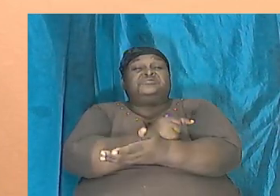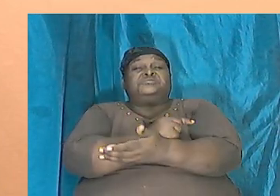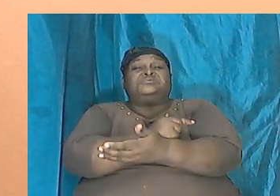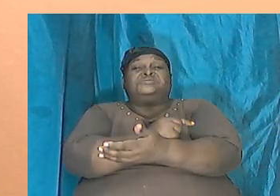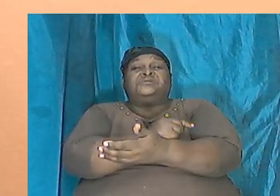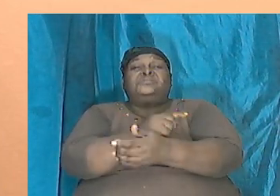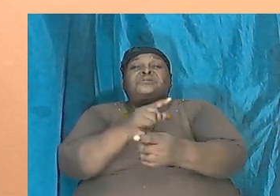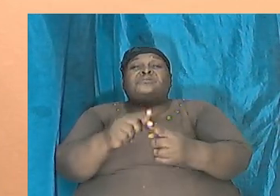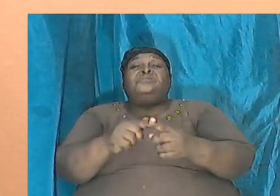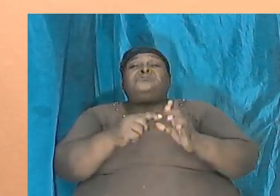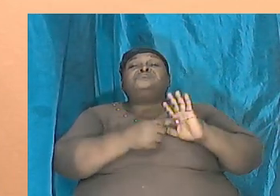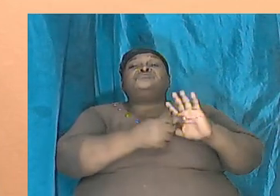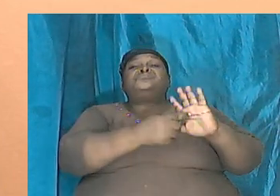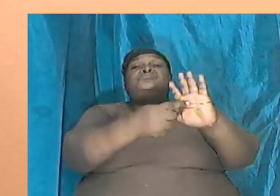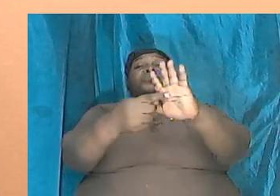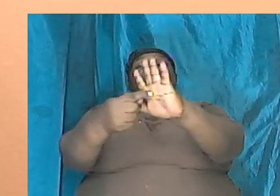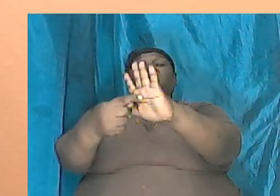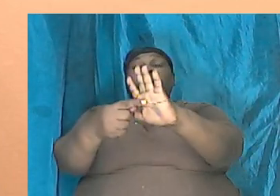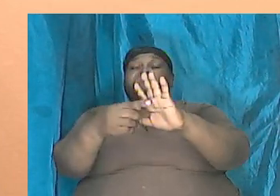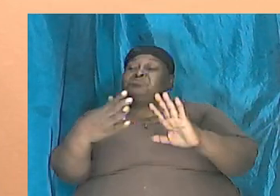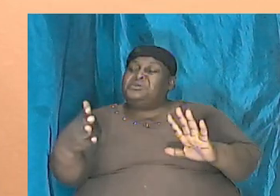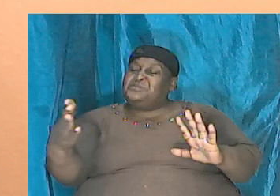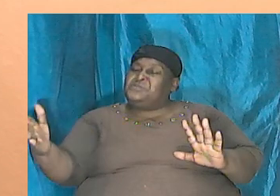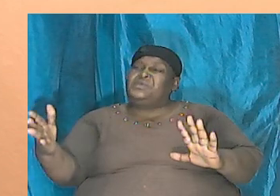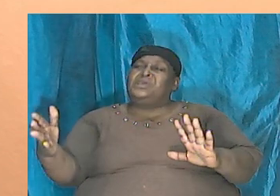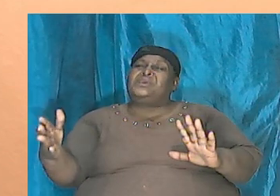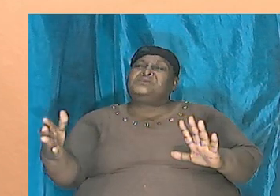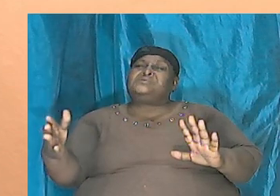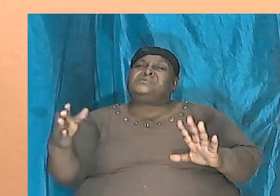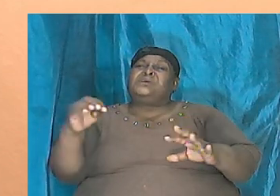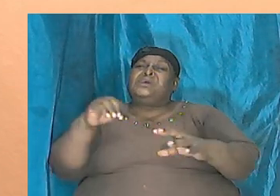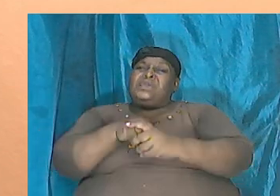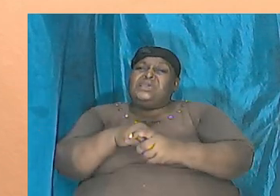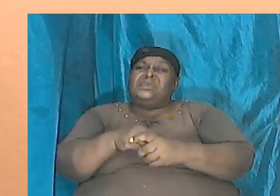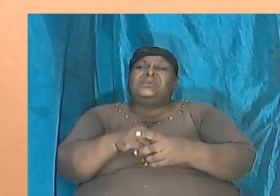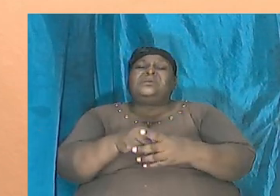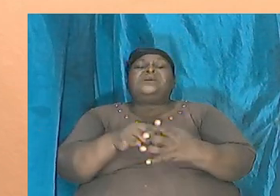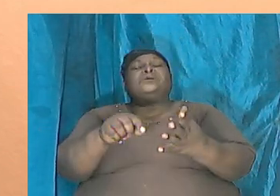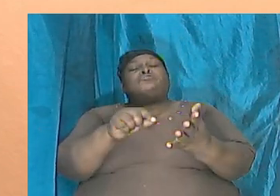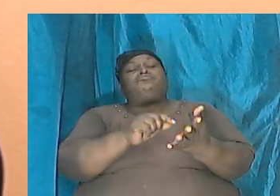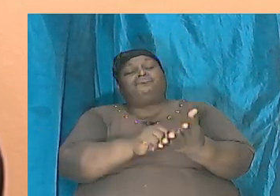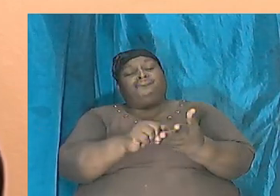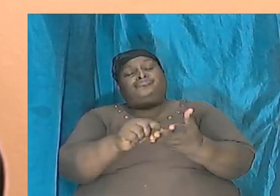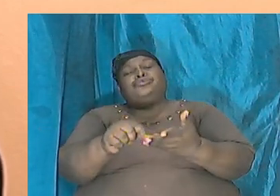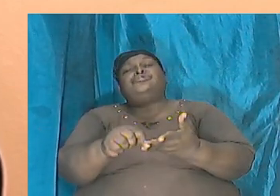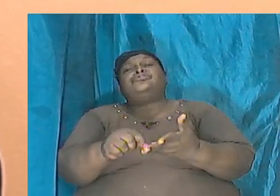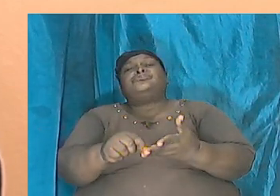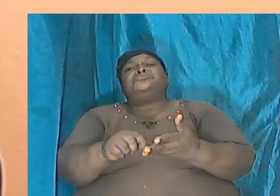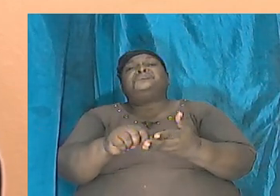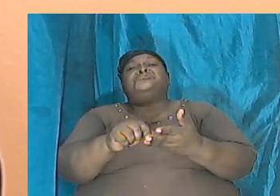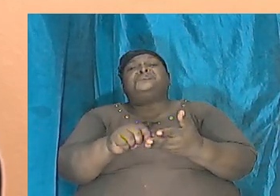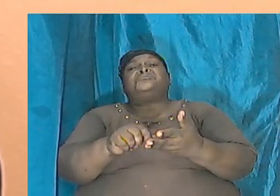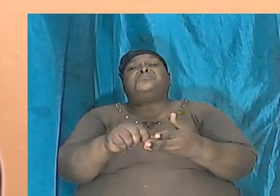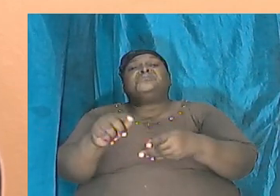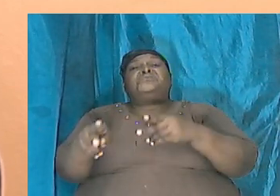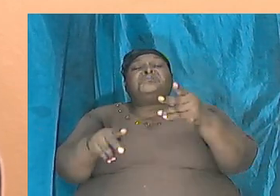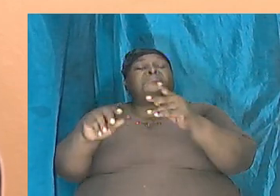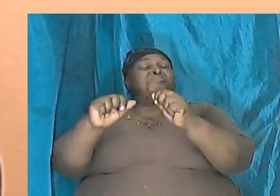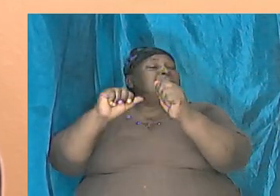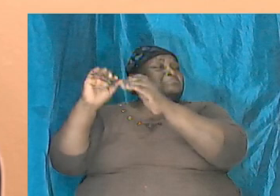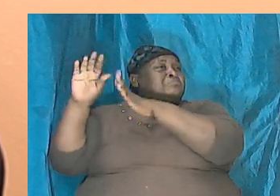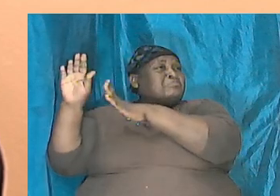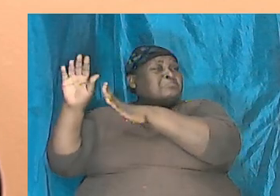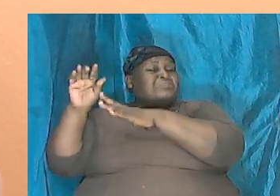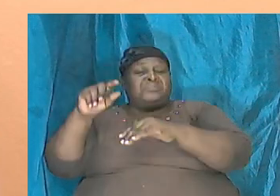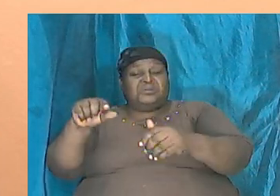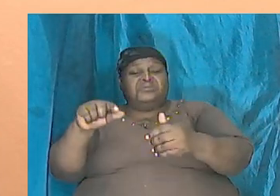show that the things that are being put forward to discredit this book, and of course if it